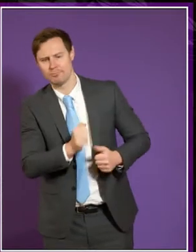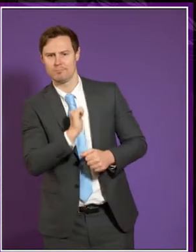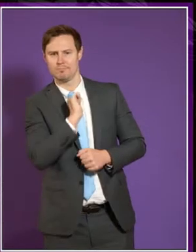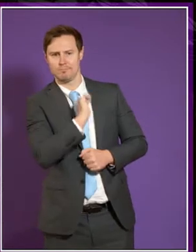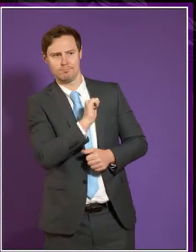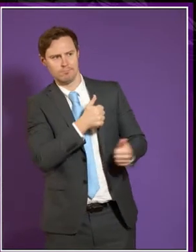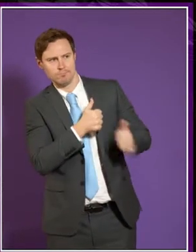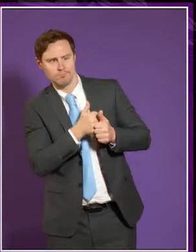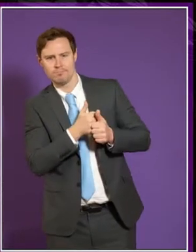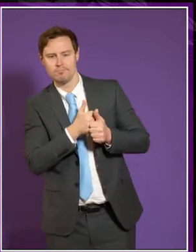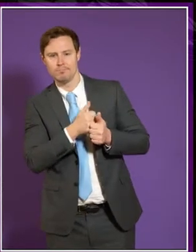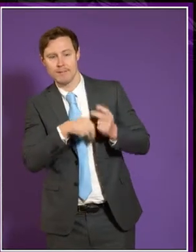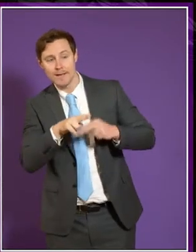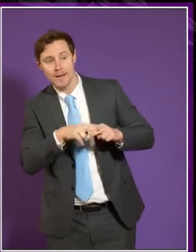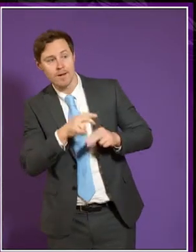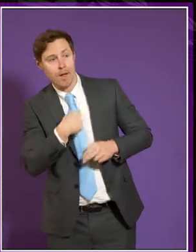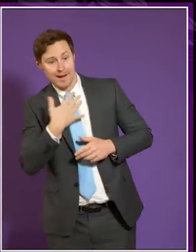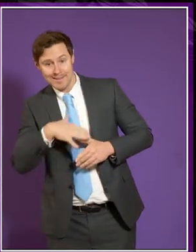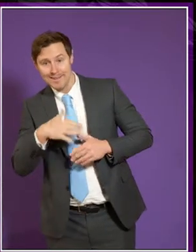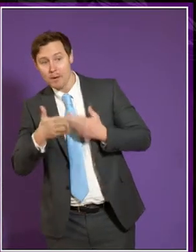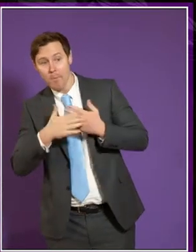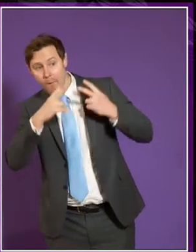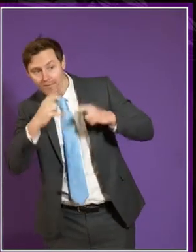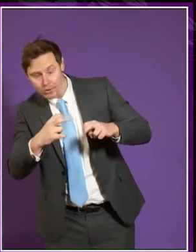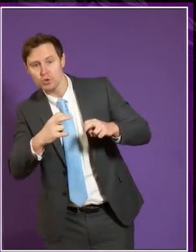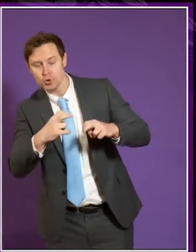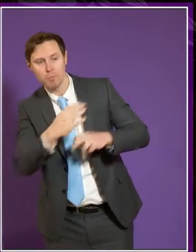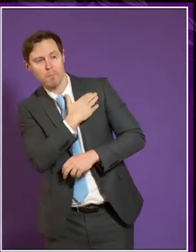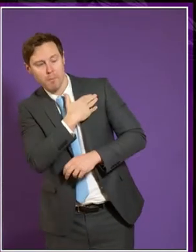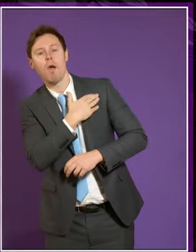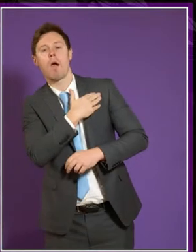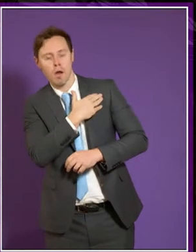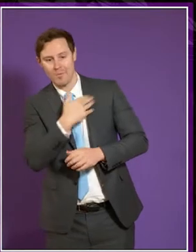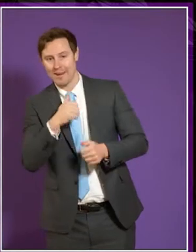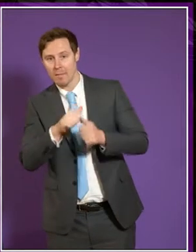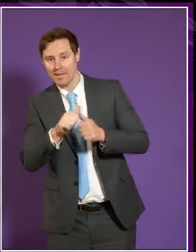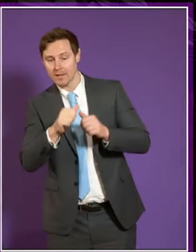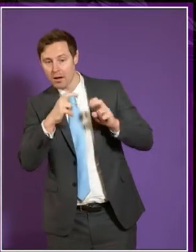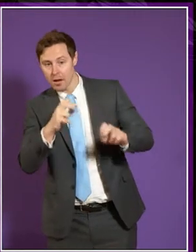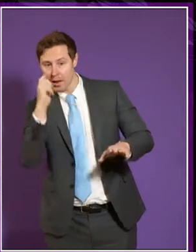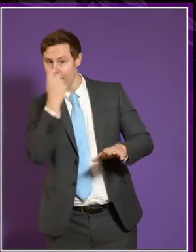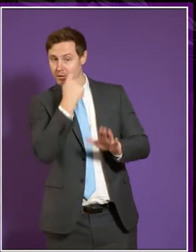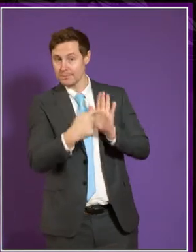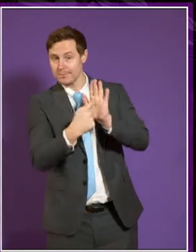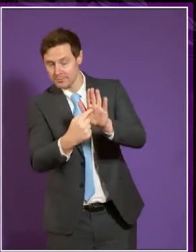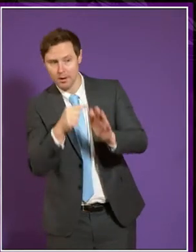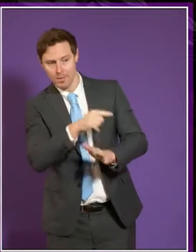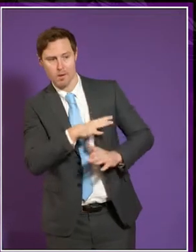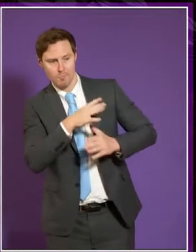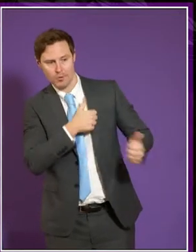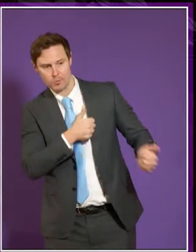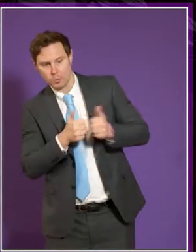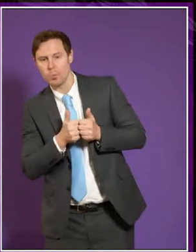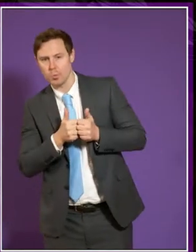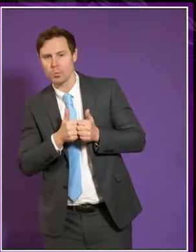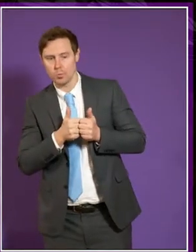there are areas that I need further investigation or we need better research evidence, that they are certainly prepared to help